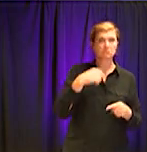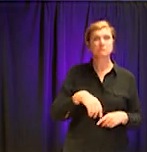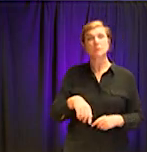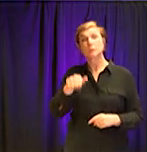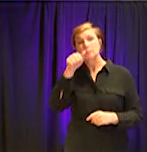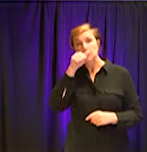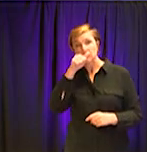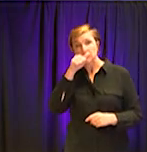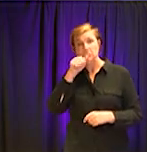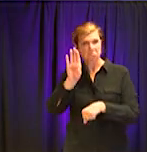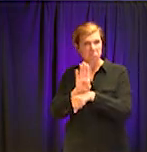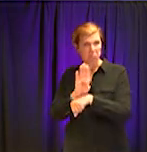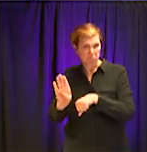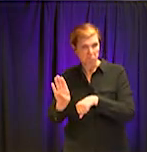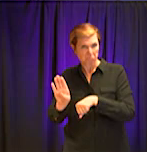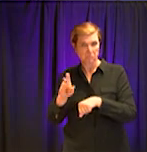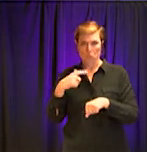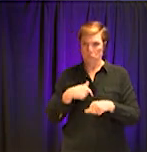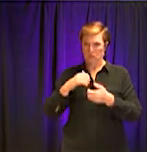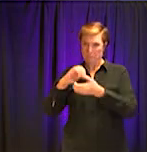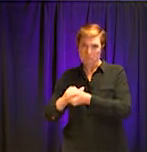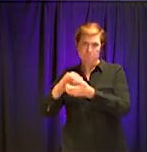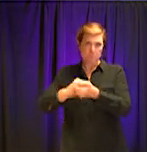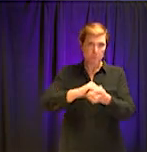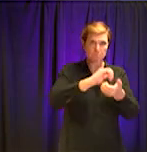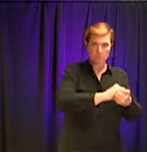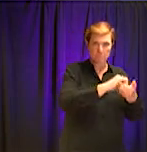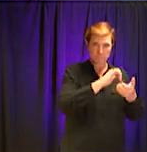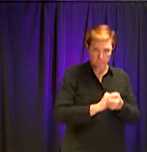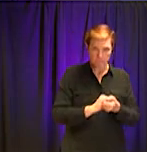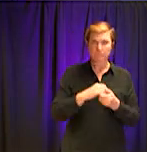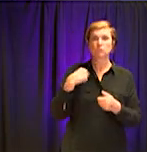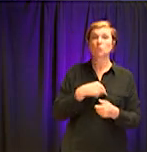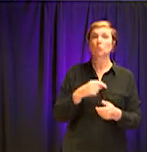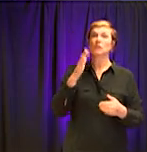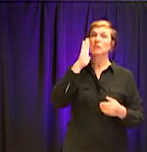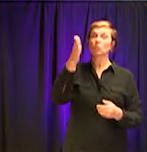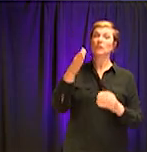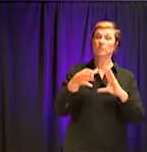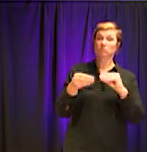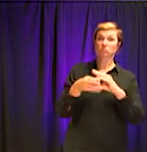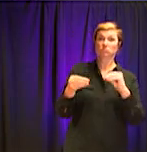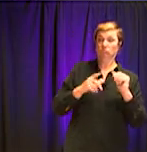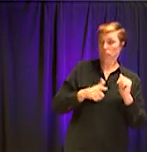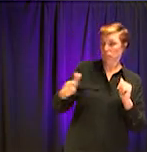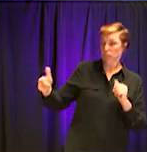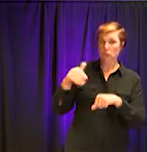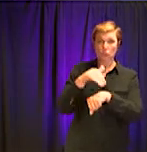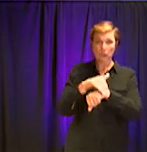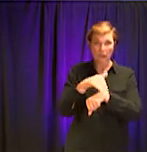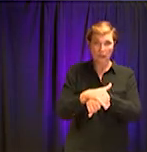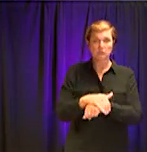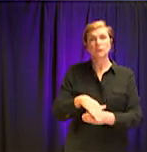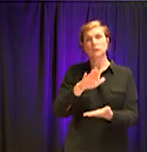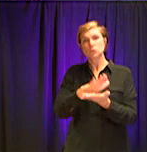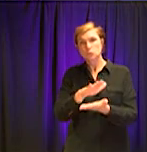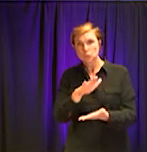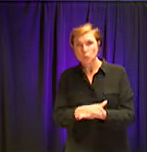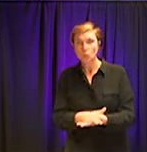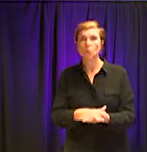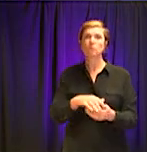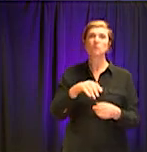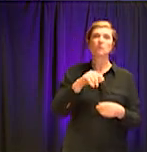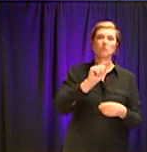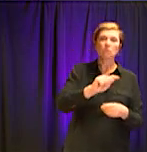our DeKalb County school district, our fellow elected officials in various municipalities around our county, as well as